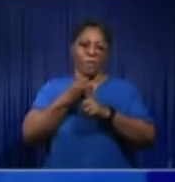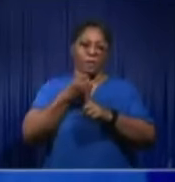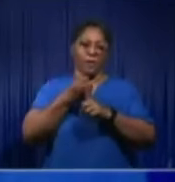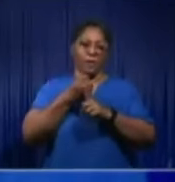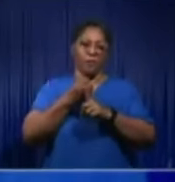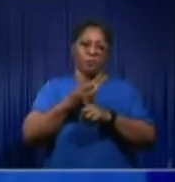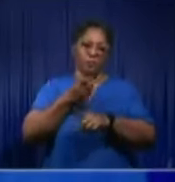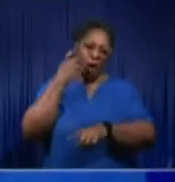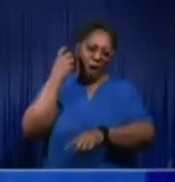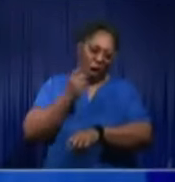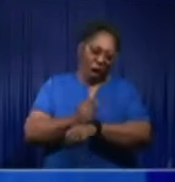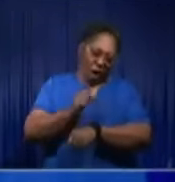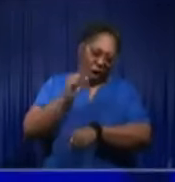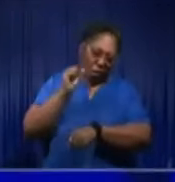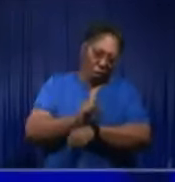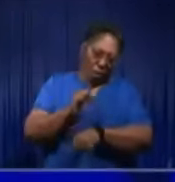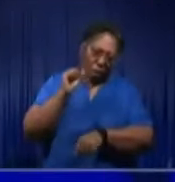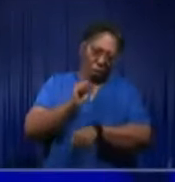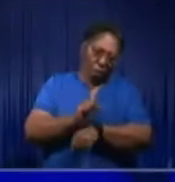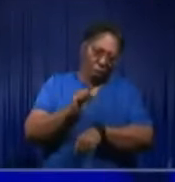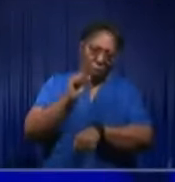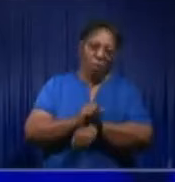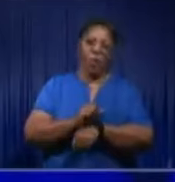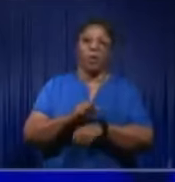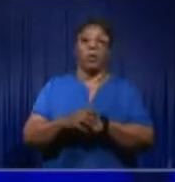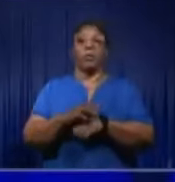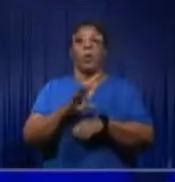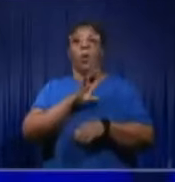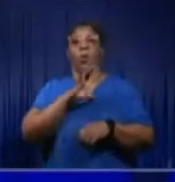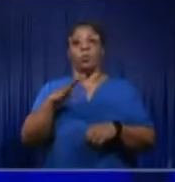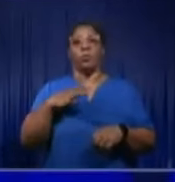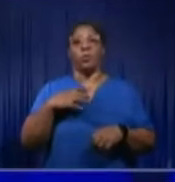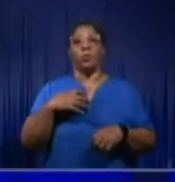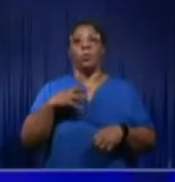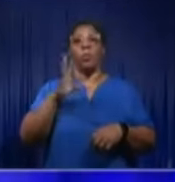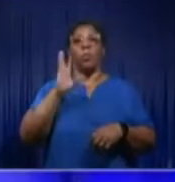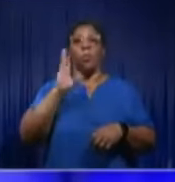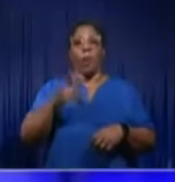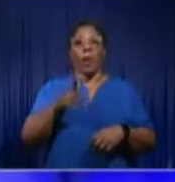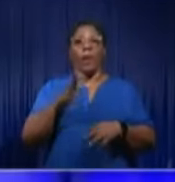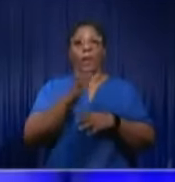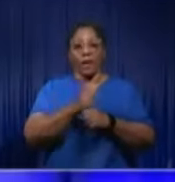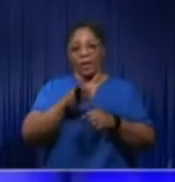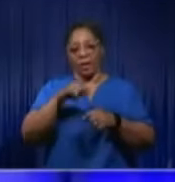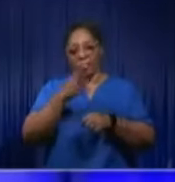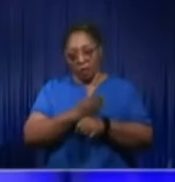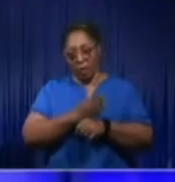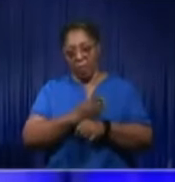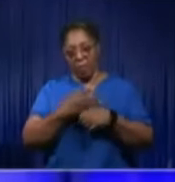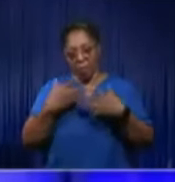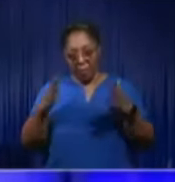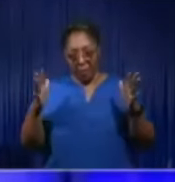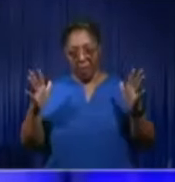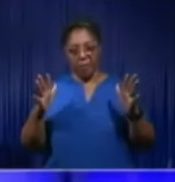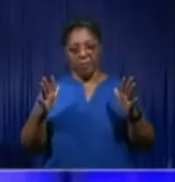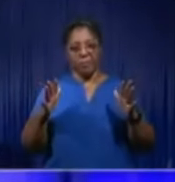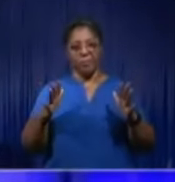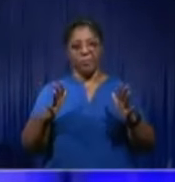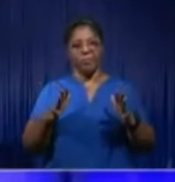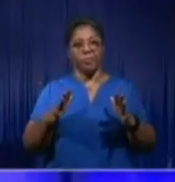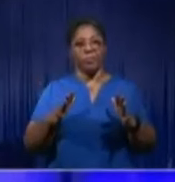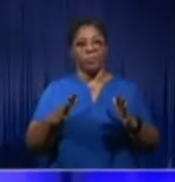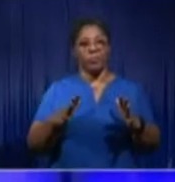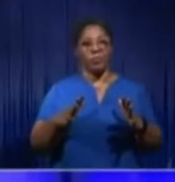Who will have the minimum qualification that is required to get the job done. Competence is important. I want to make